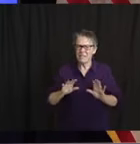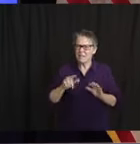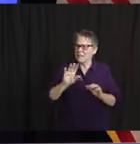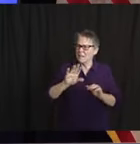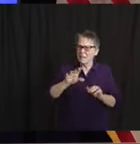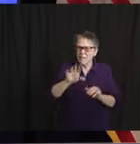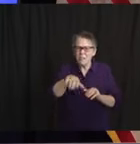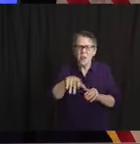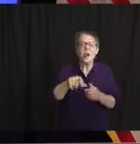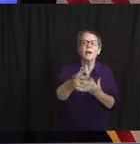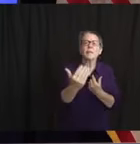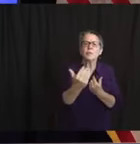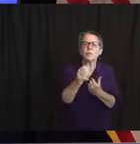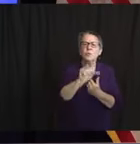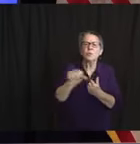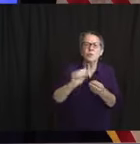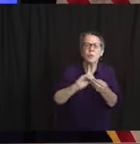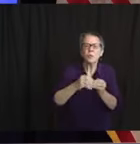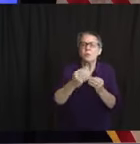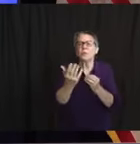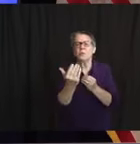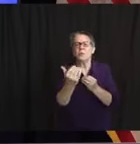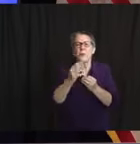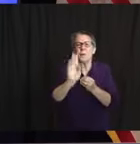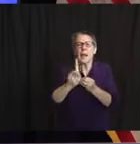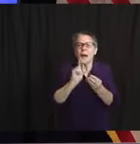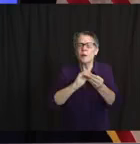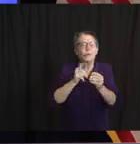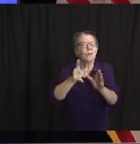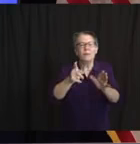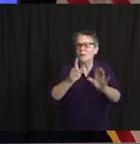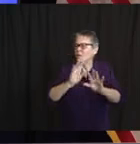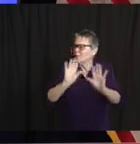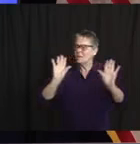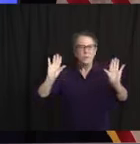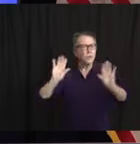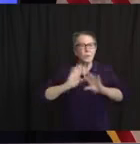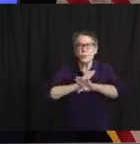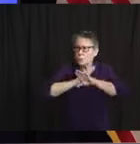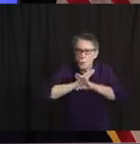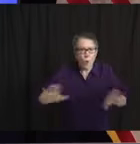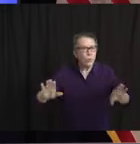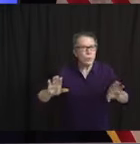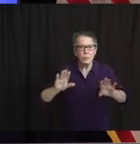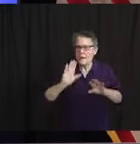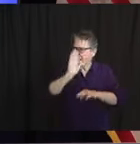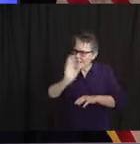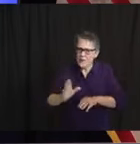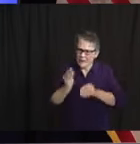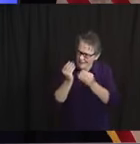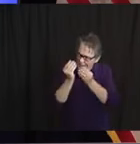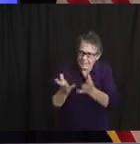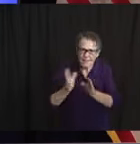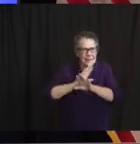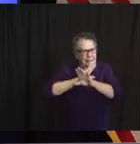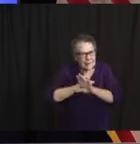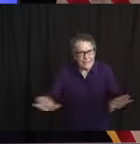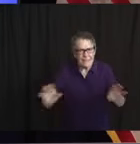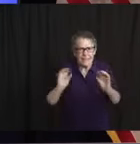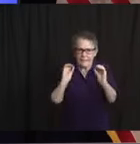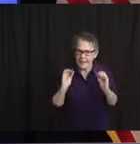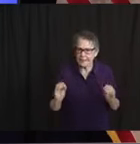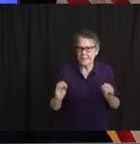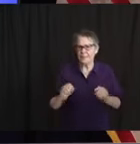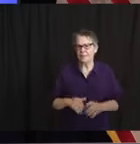spot positivity, you're not—you weren't—Christina, you're not—I don't want to put words in your mouth, but you're not alarmed by a little bit of a spike. It was a